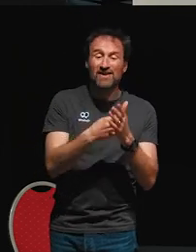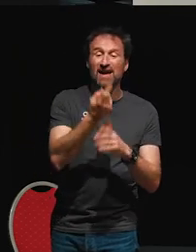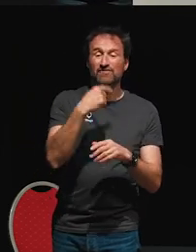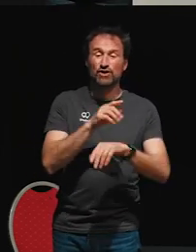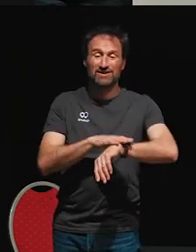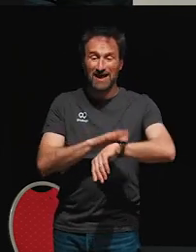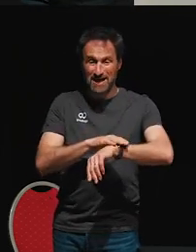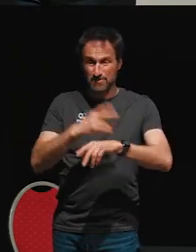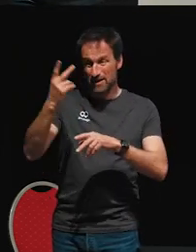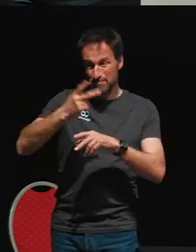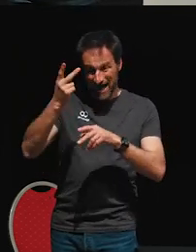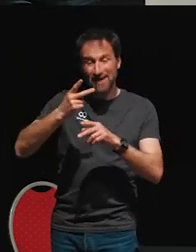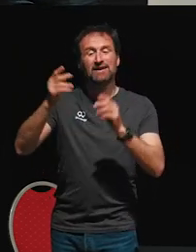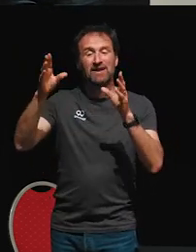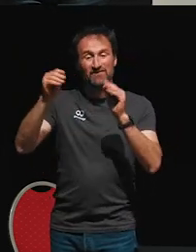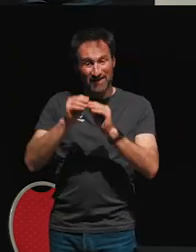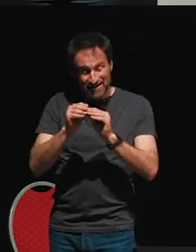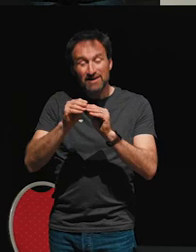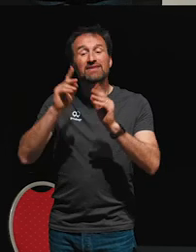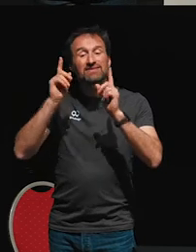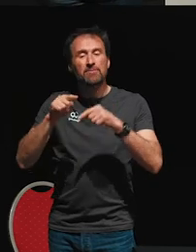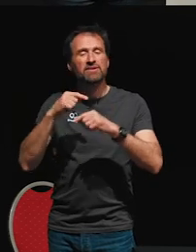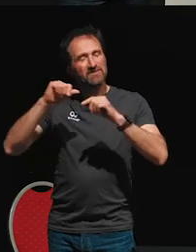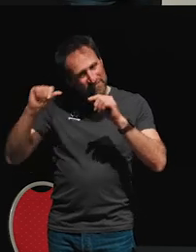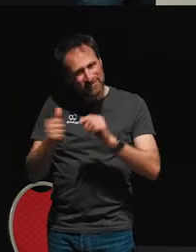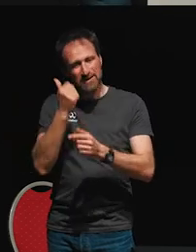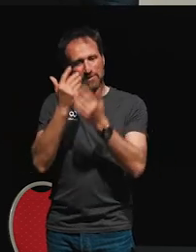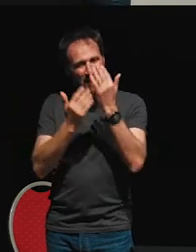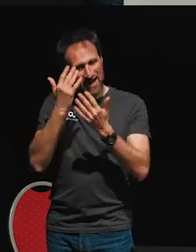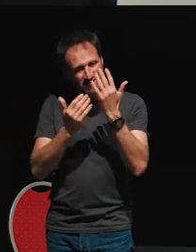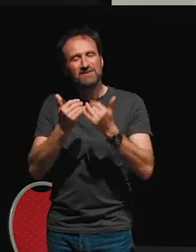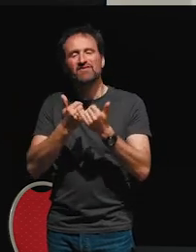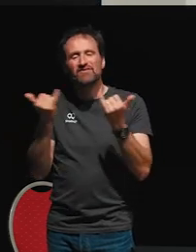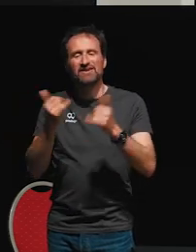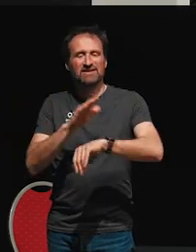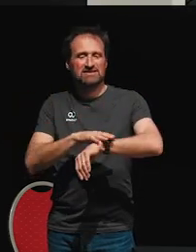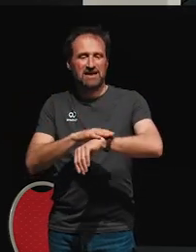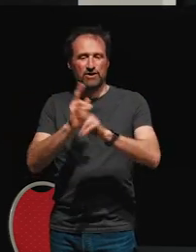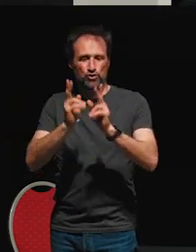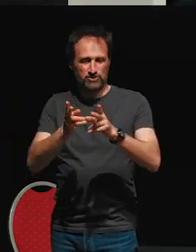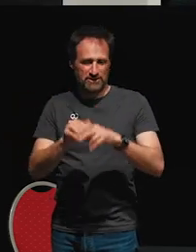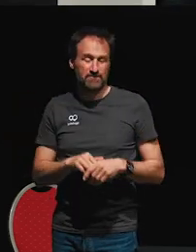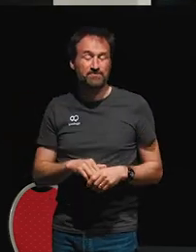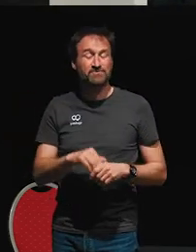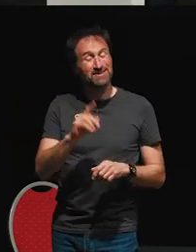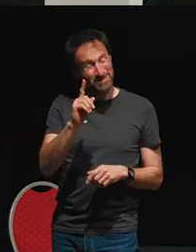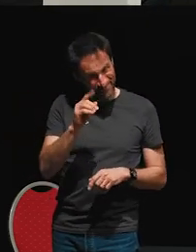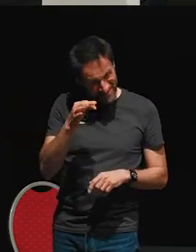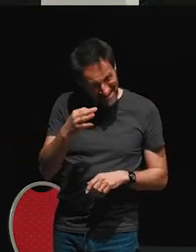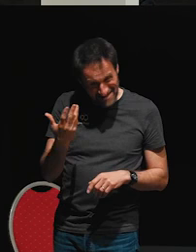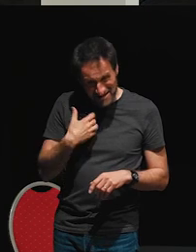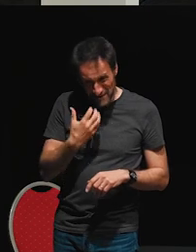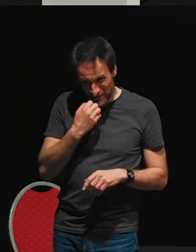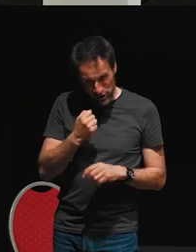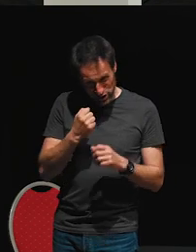values to calculate again how much time I have left. Now the only thing I want to make sure here is that